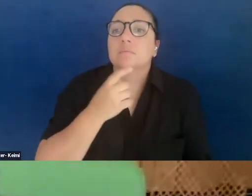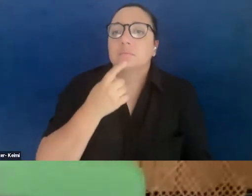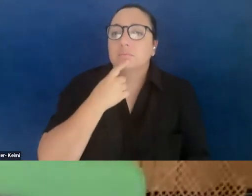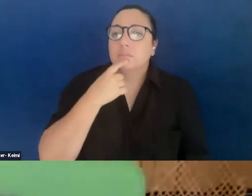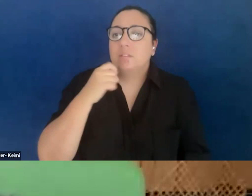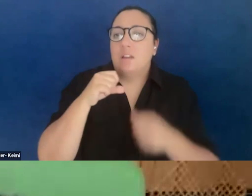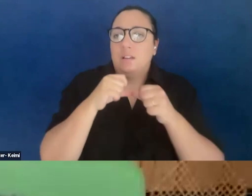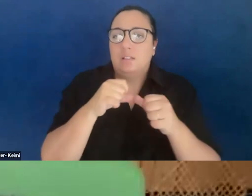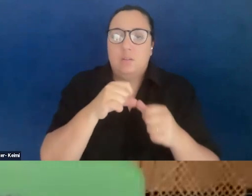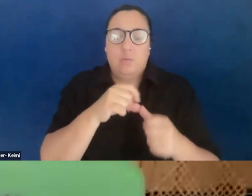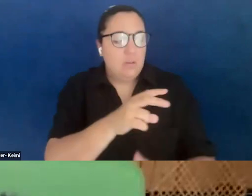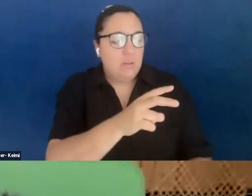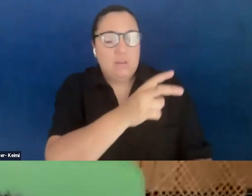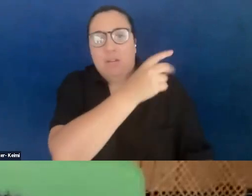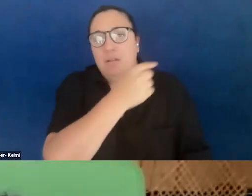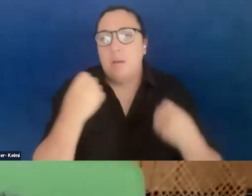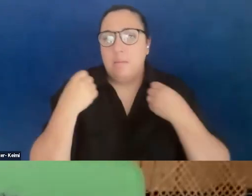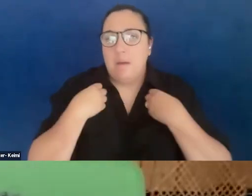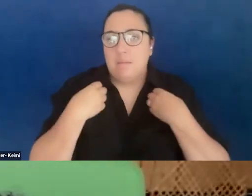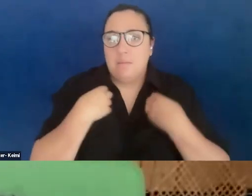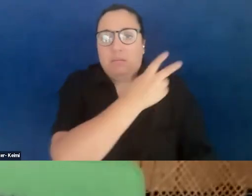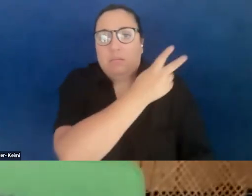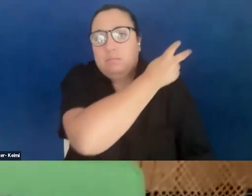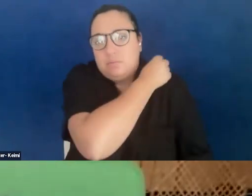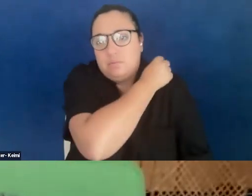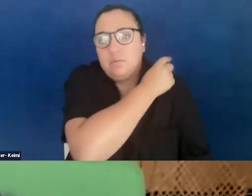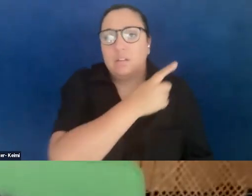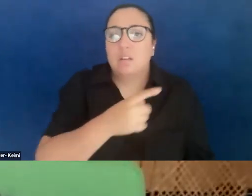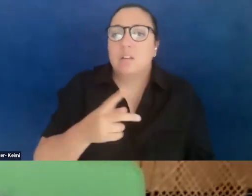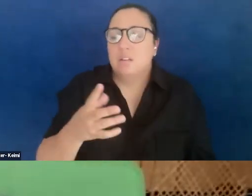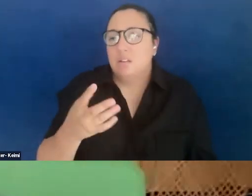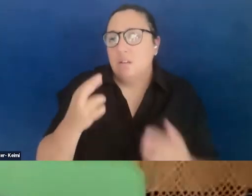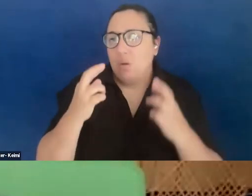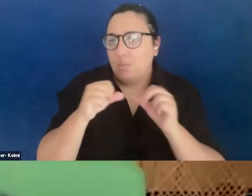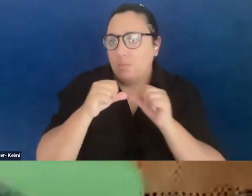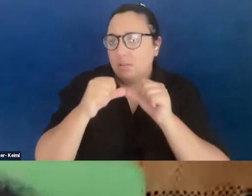prayers. I commit to continuous sharing of atrocities on social media. Keep fighting.